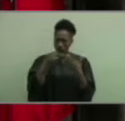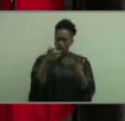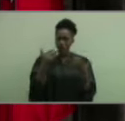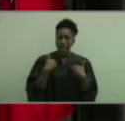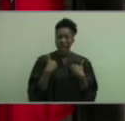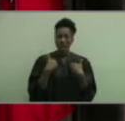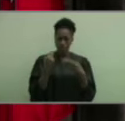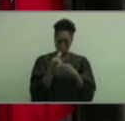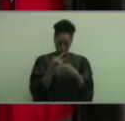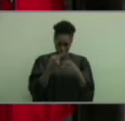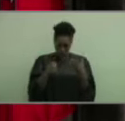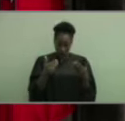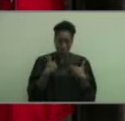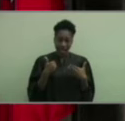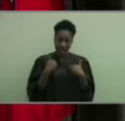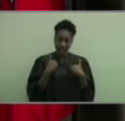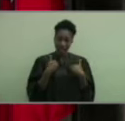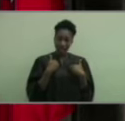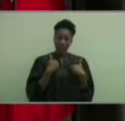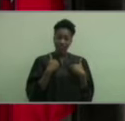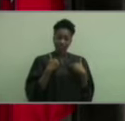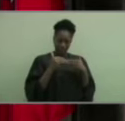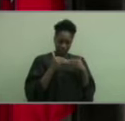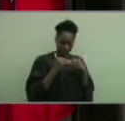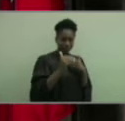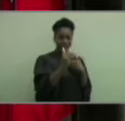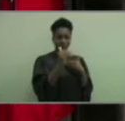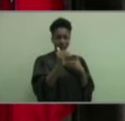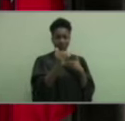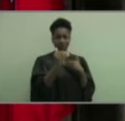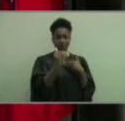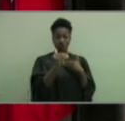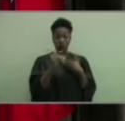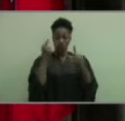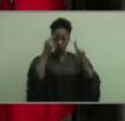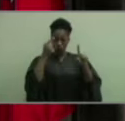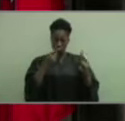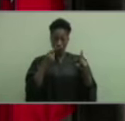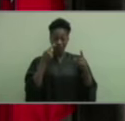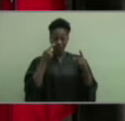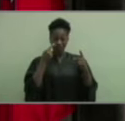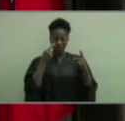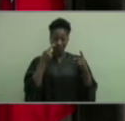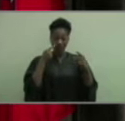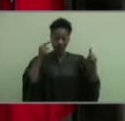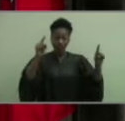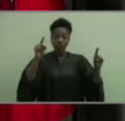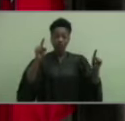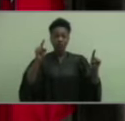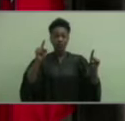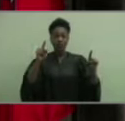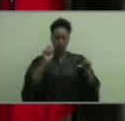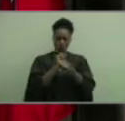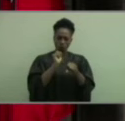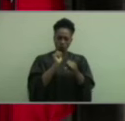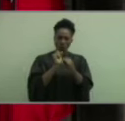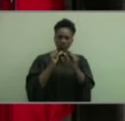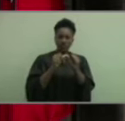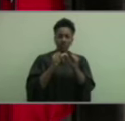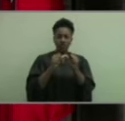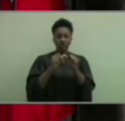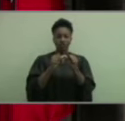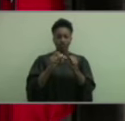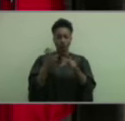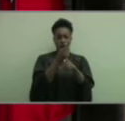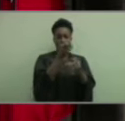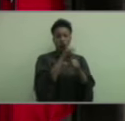to your advantage. You can't simply ask your goals to be fulfilled. So get creative with what you have, work efficiently, and earn